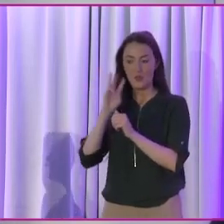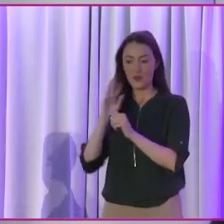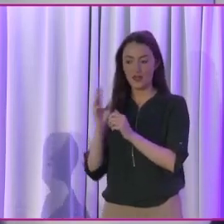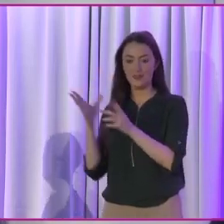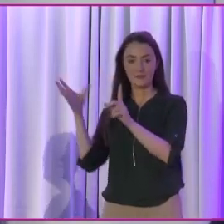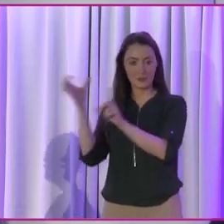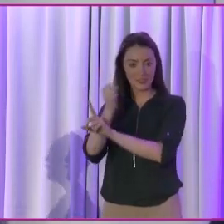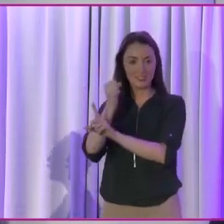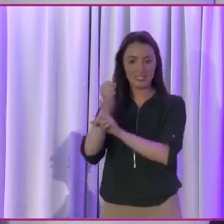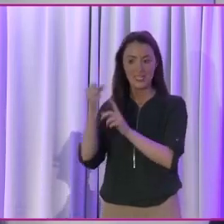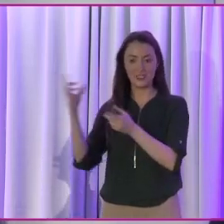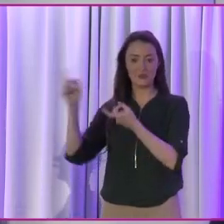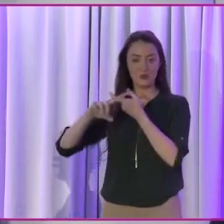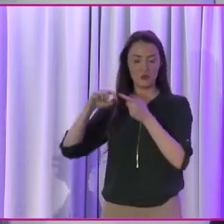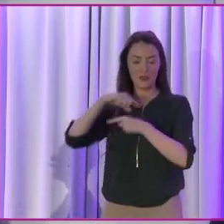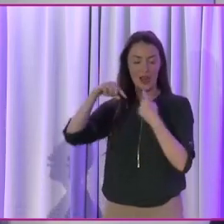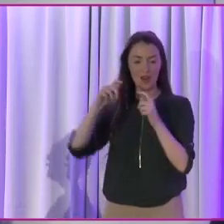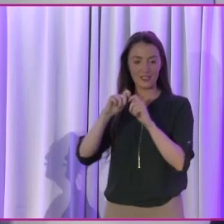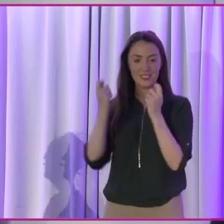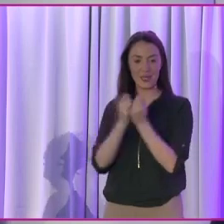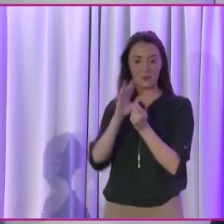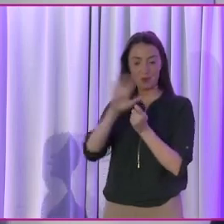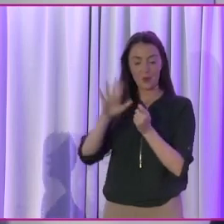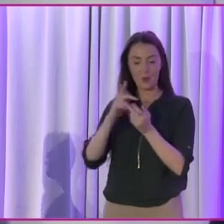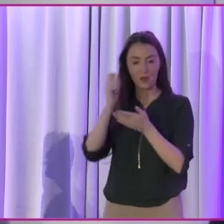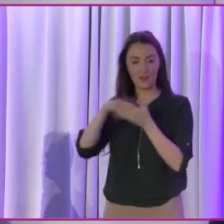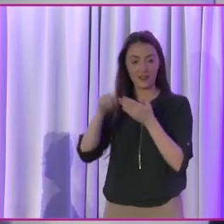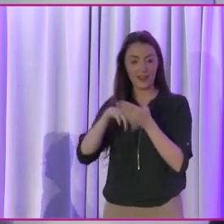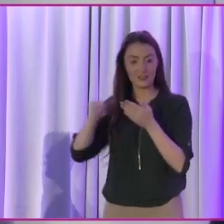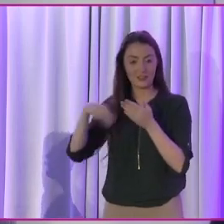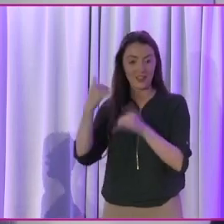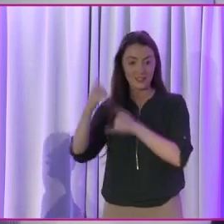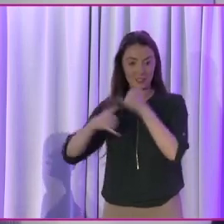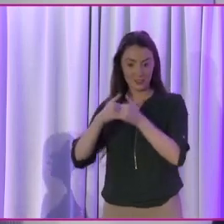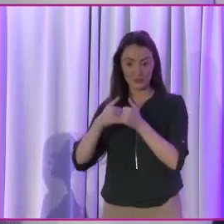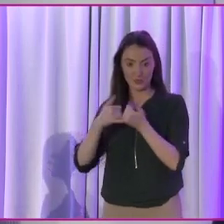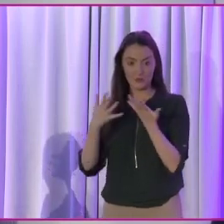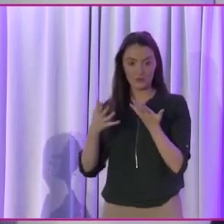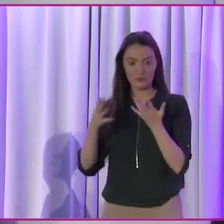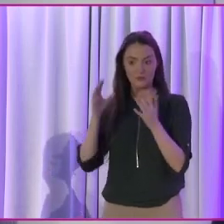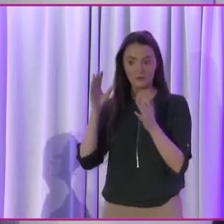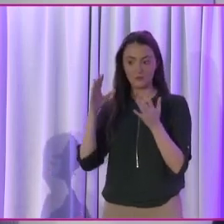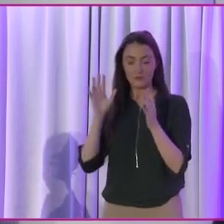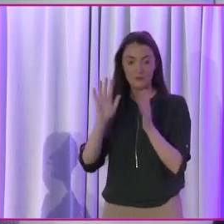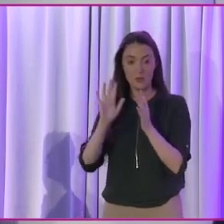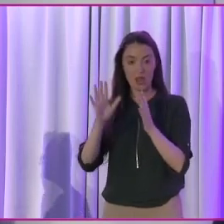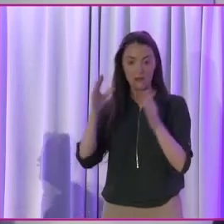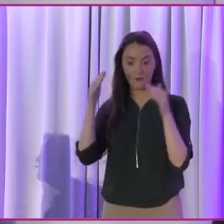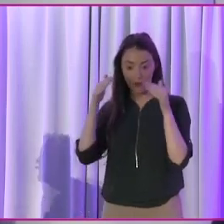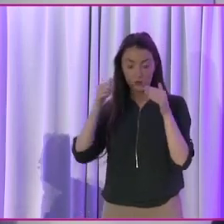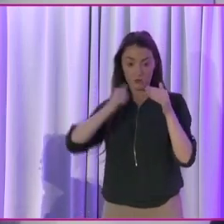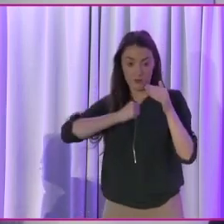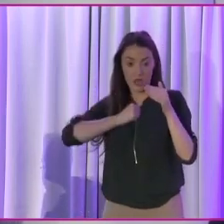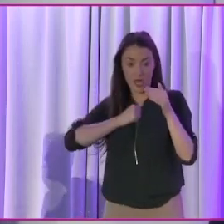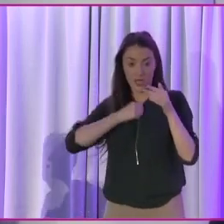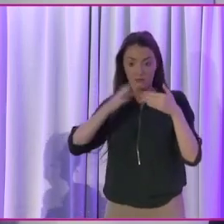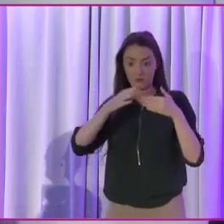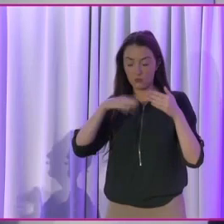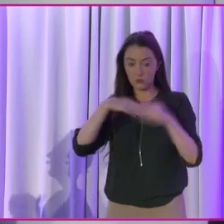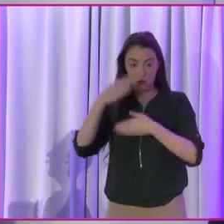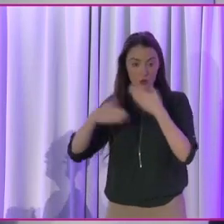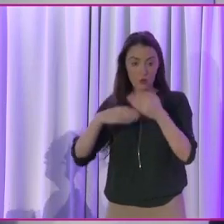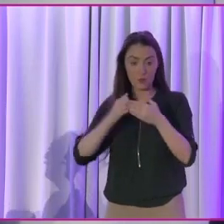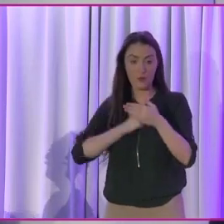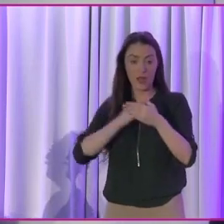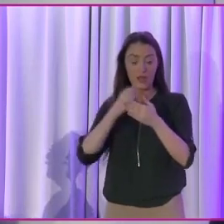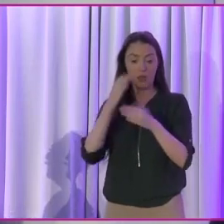our team of councillors at the local elections next year. So it's been a priority of mine, not just since I became leader, but throughout my political career,